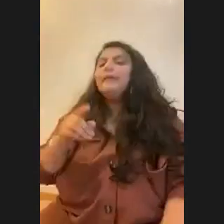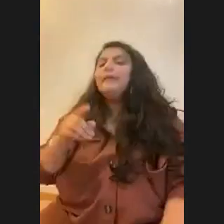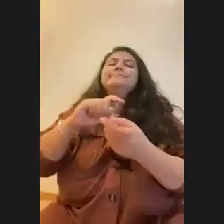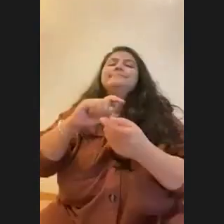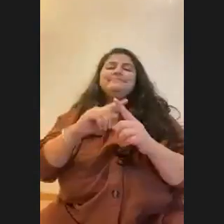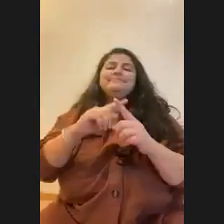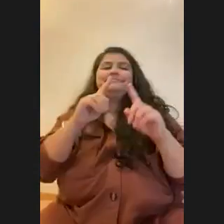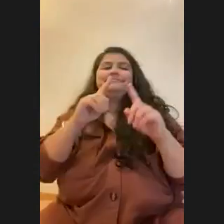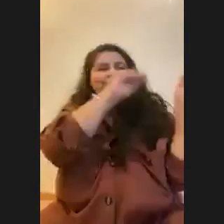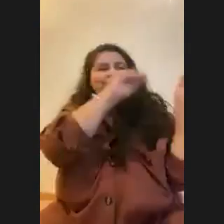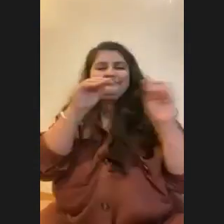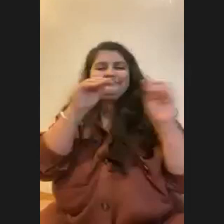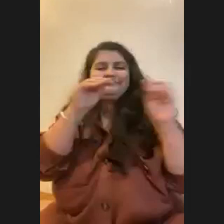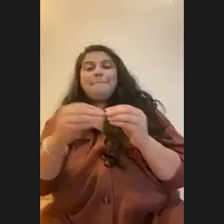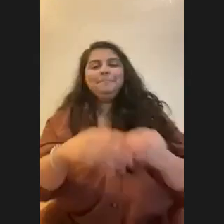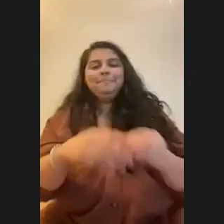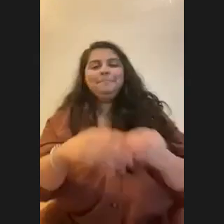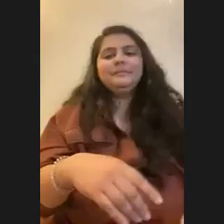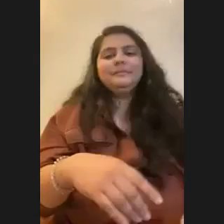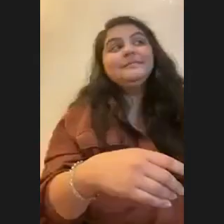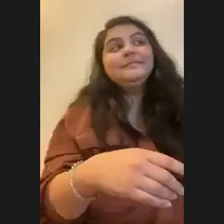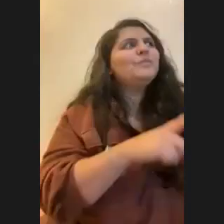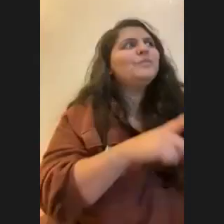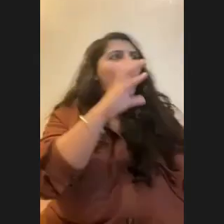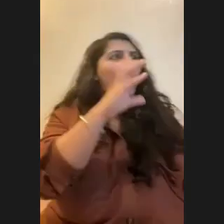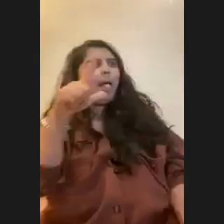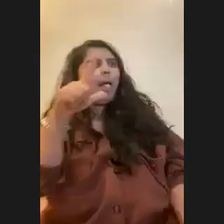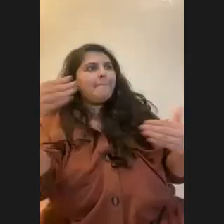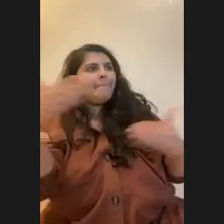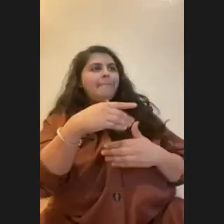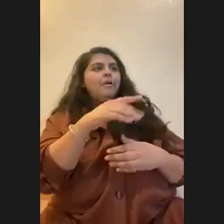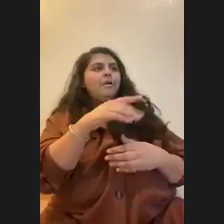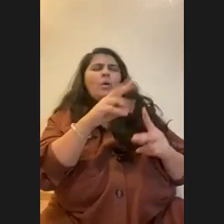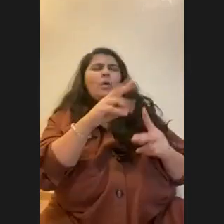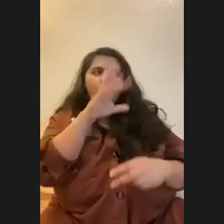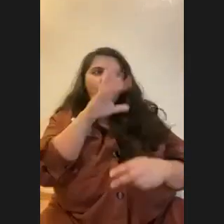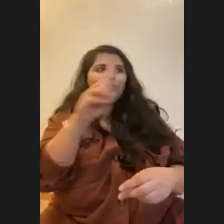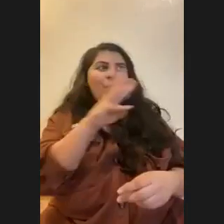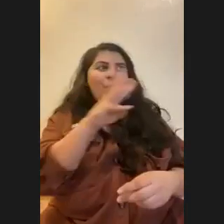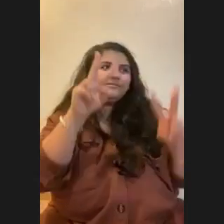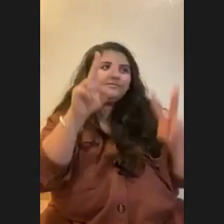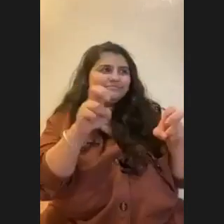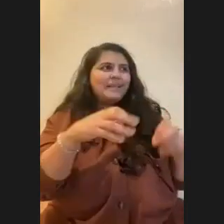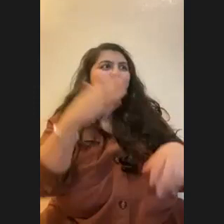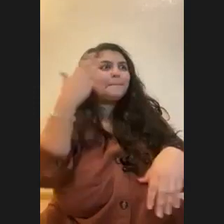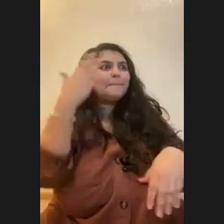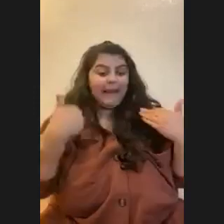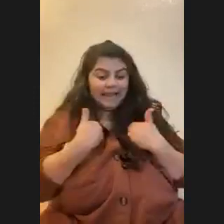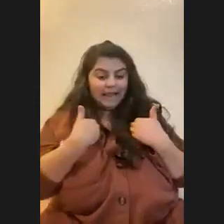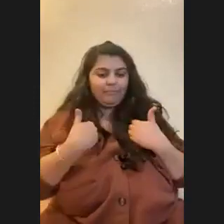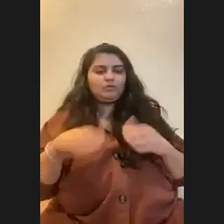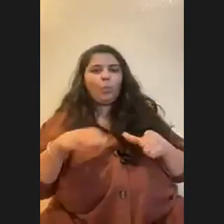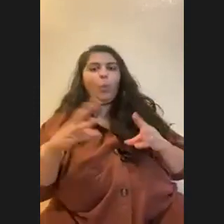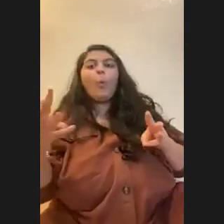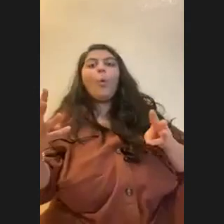interesting because it really feels like the wild west in terms, because like it's, it's a, it's a group of animals that is doing generally worse